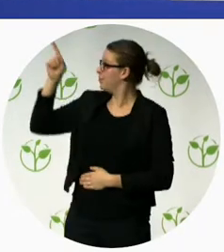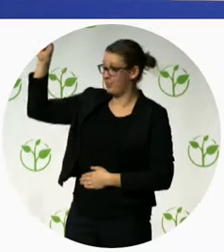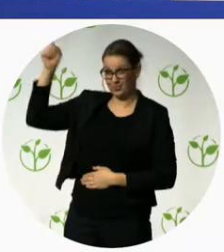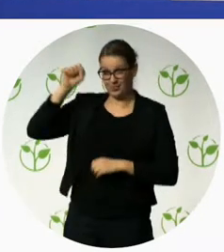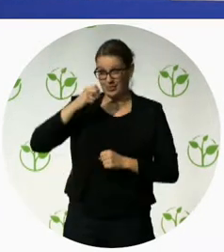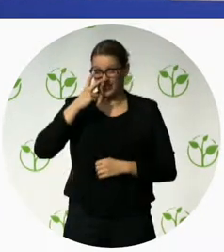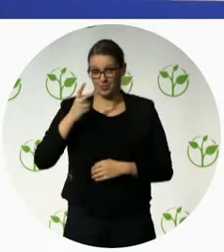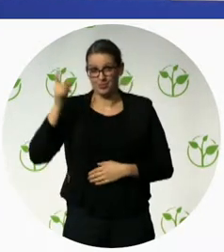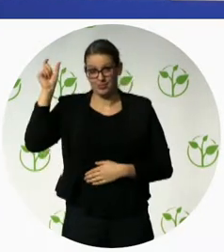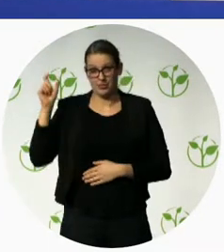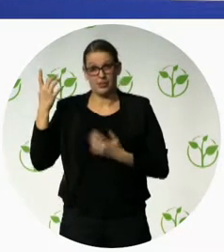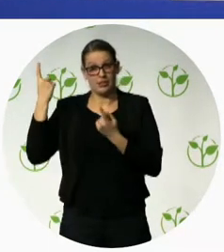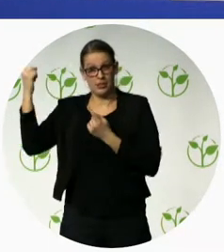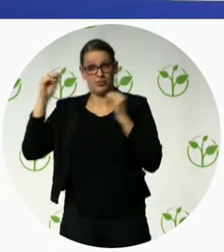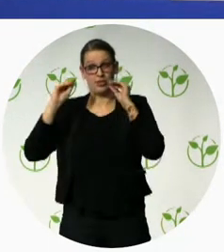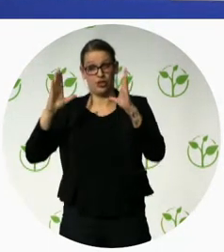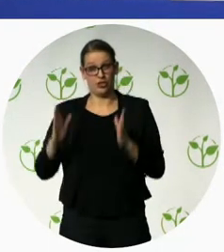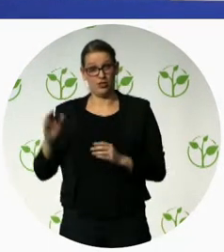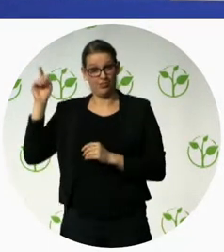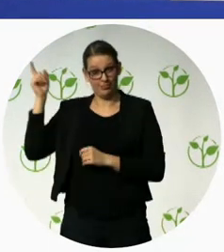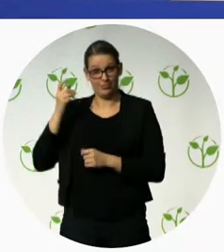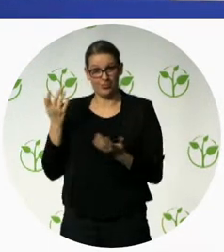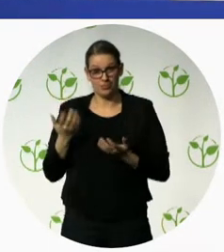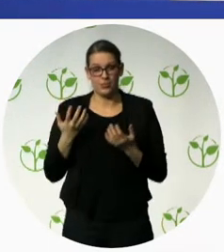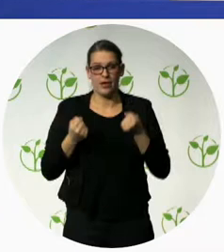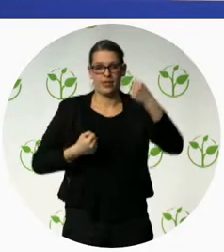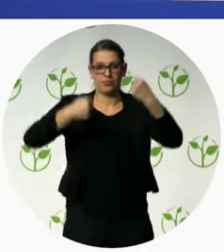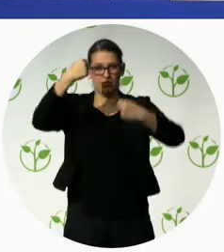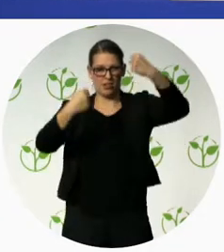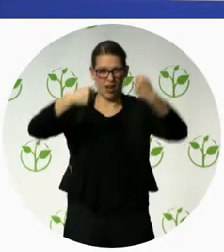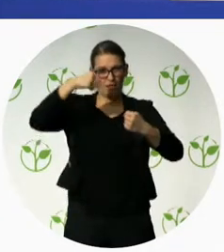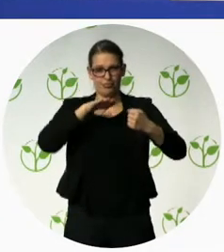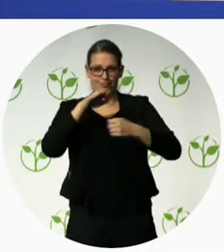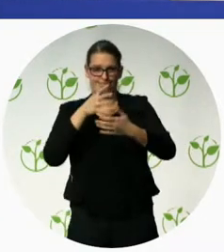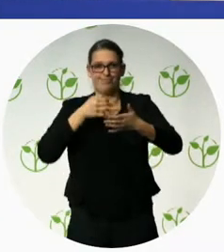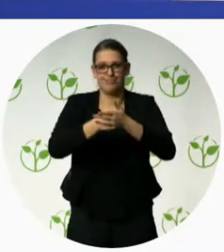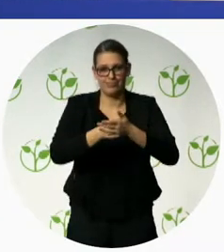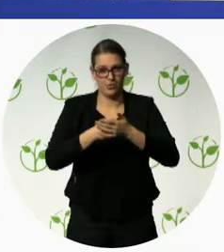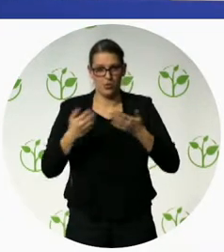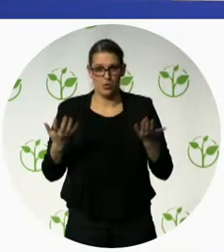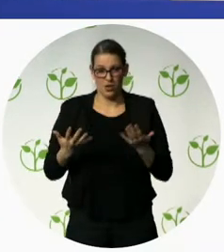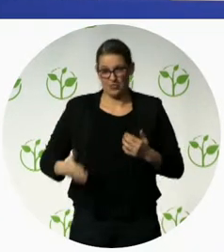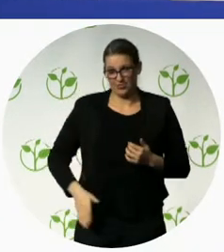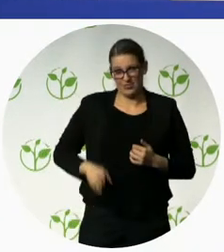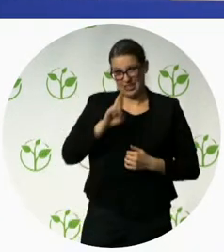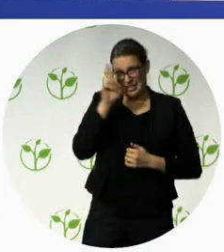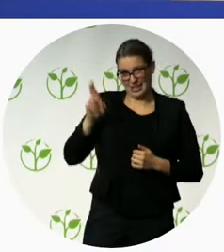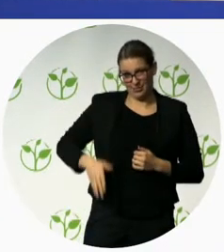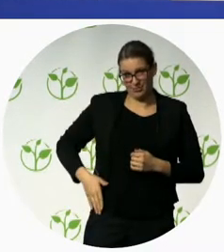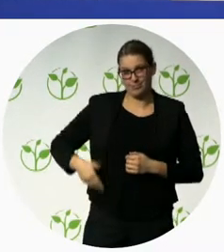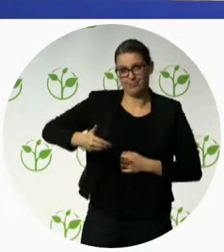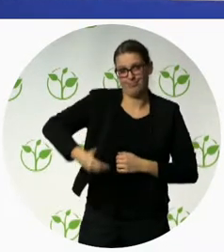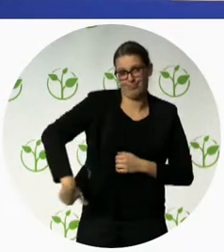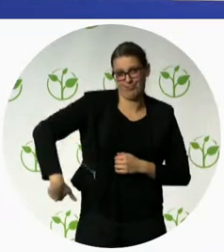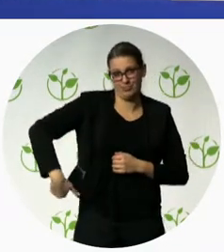lost his right leg and basically he couldn't work anymore and